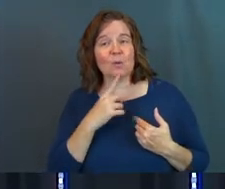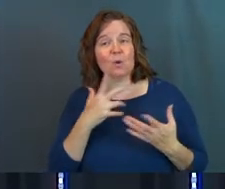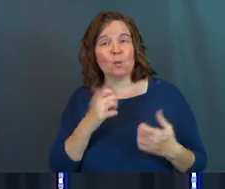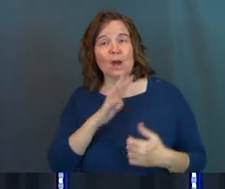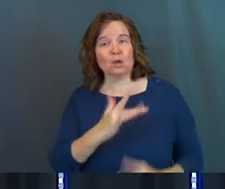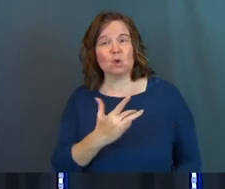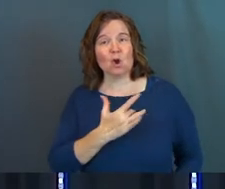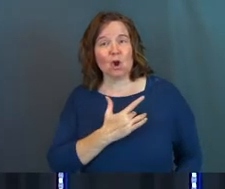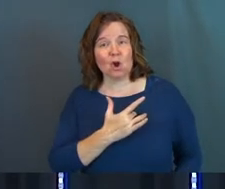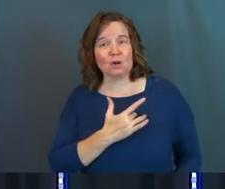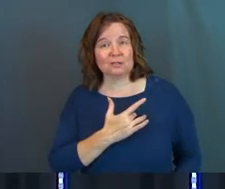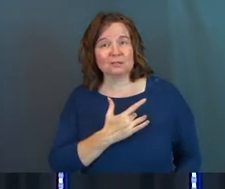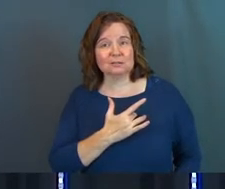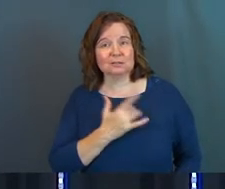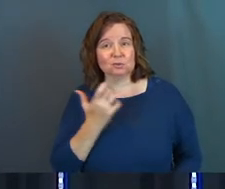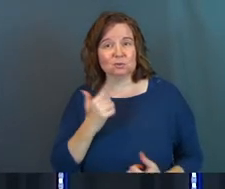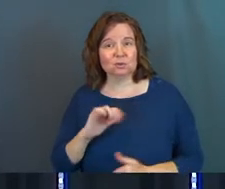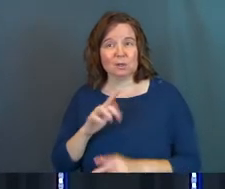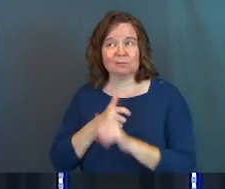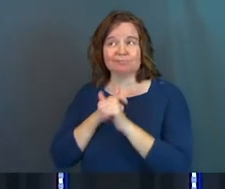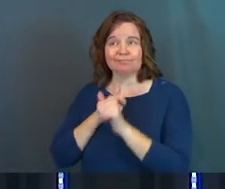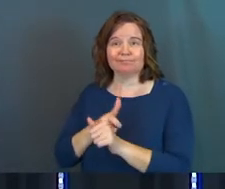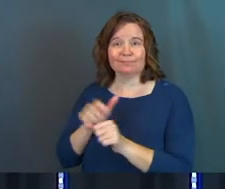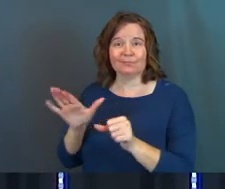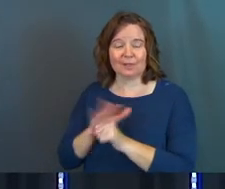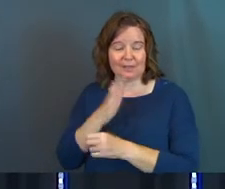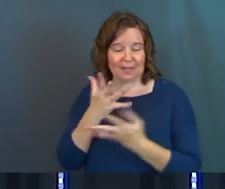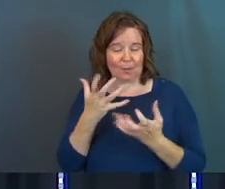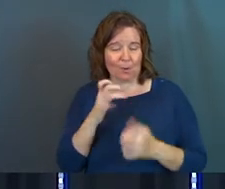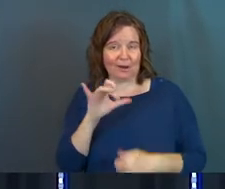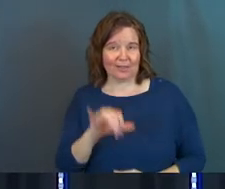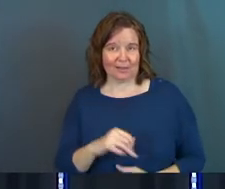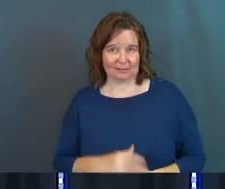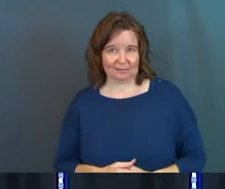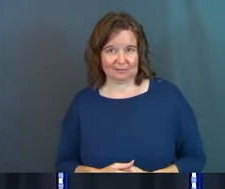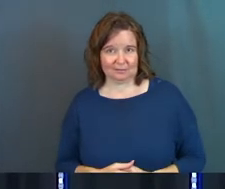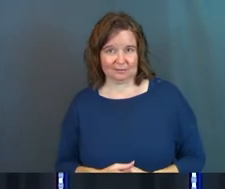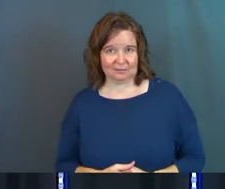after your heart, sir. That's what I wanted.